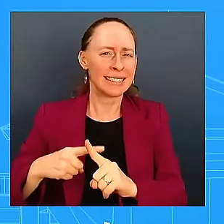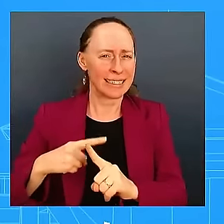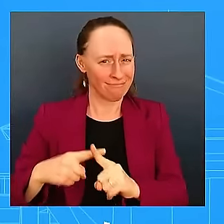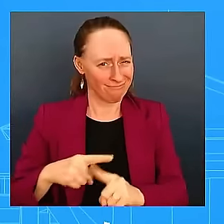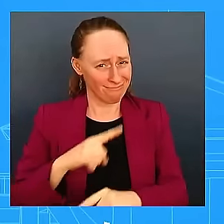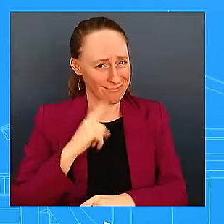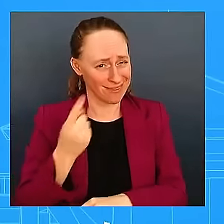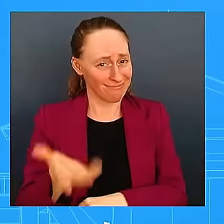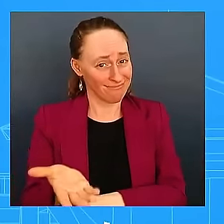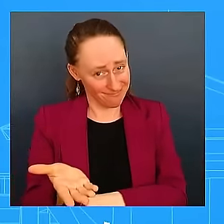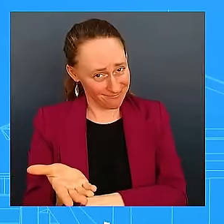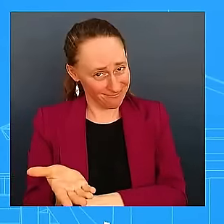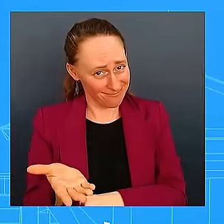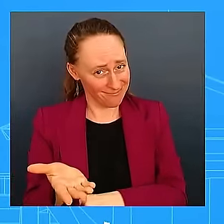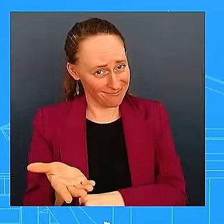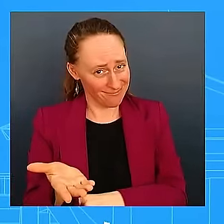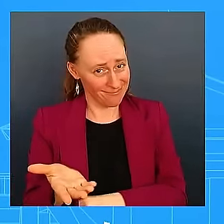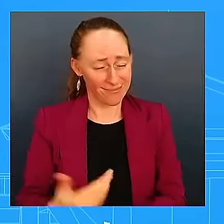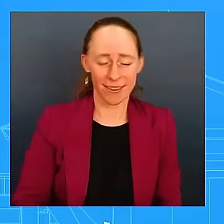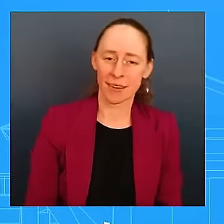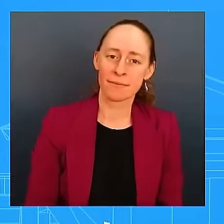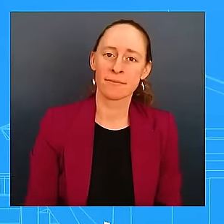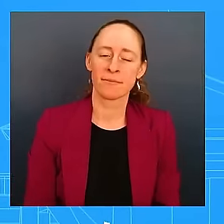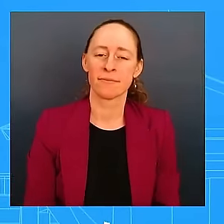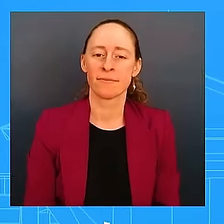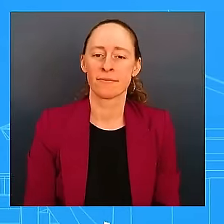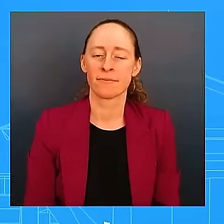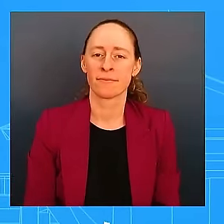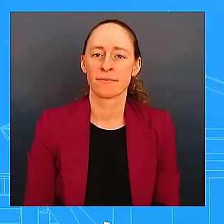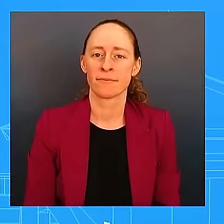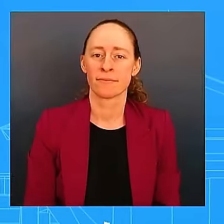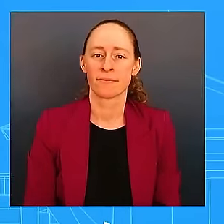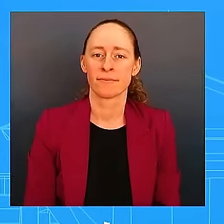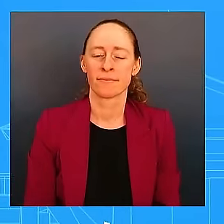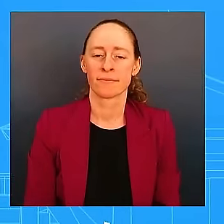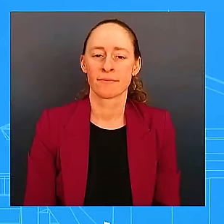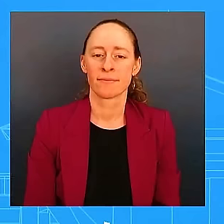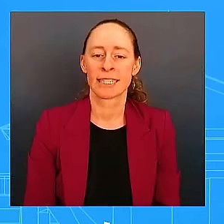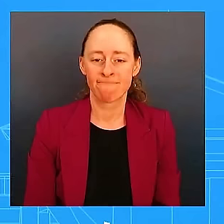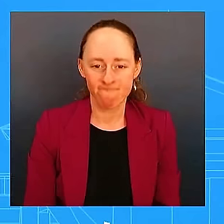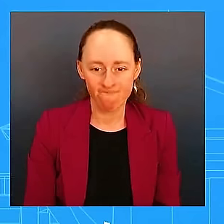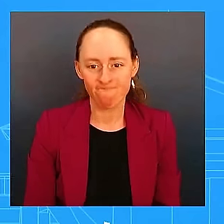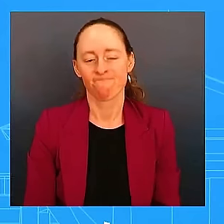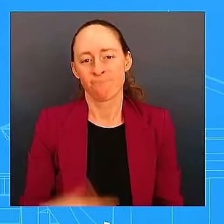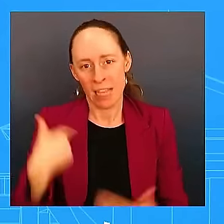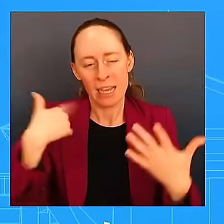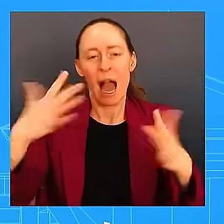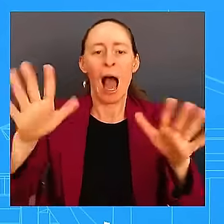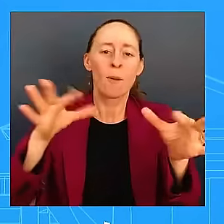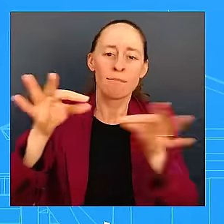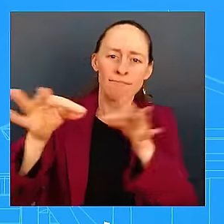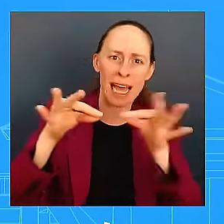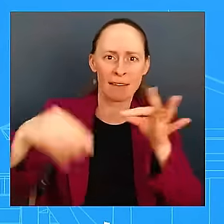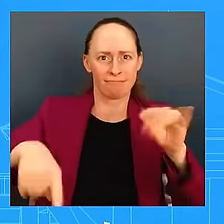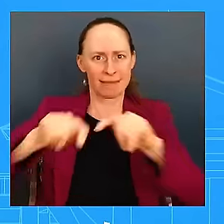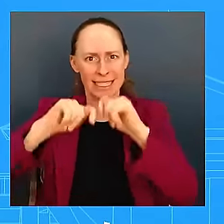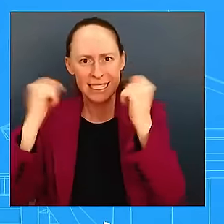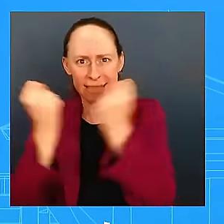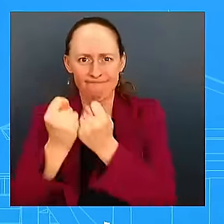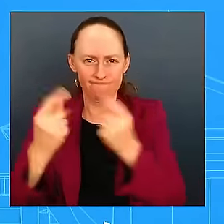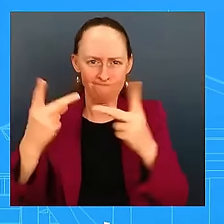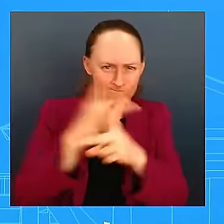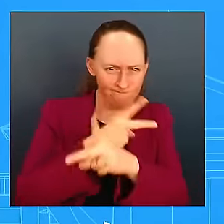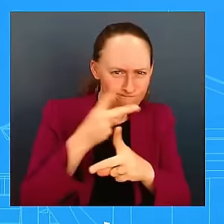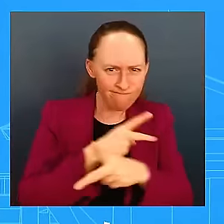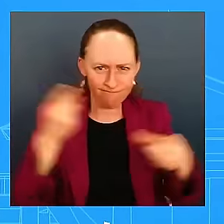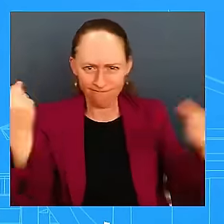As I stated, our teams have been in discussion, the President certainly has been engaging, our teams in particular